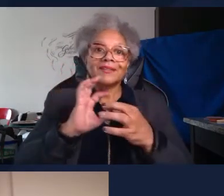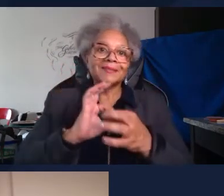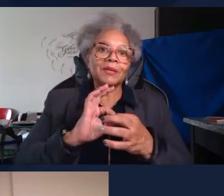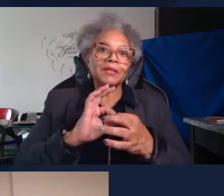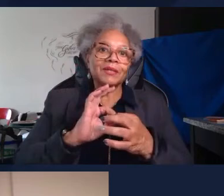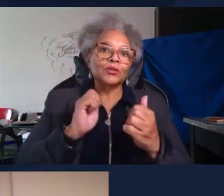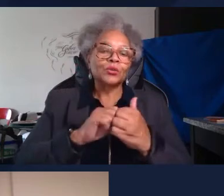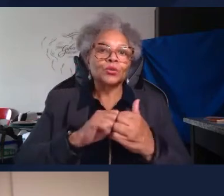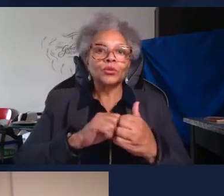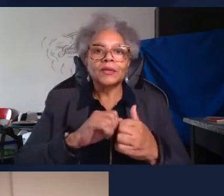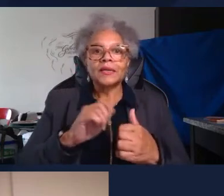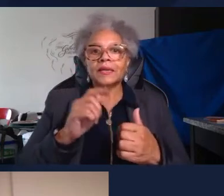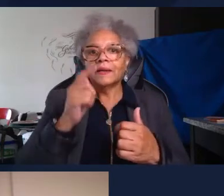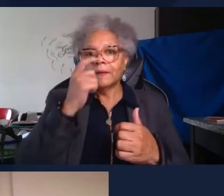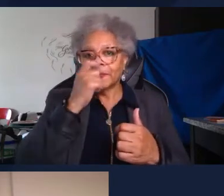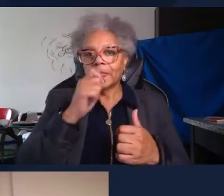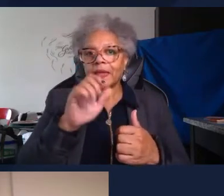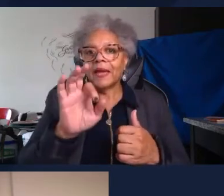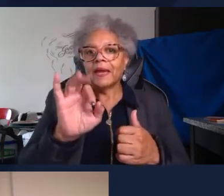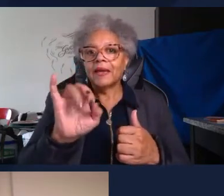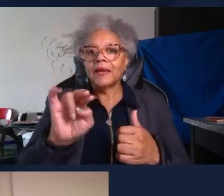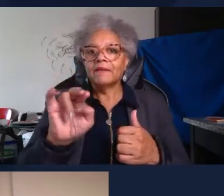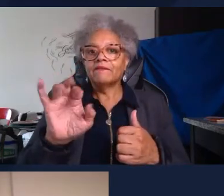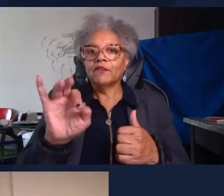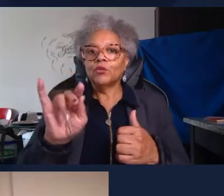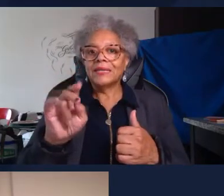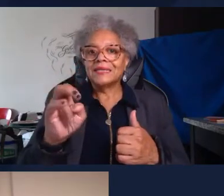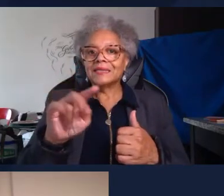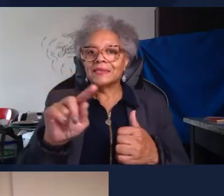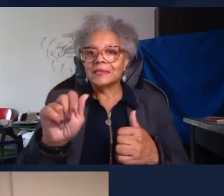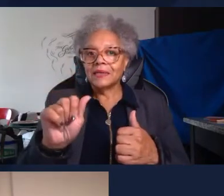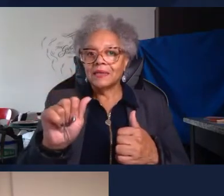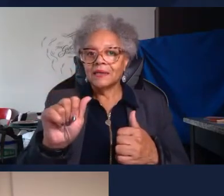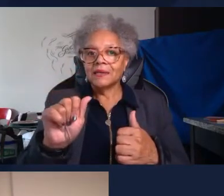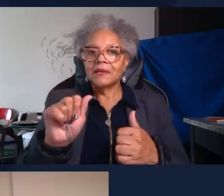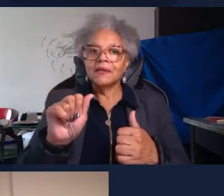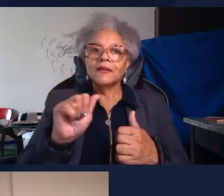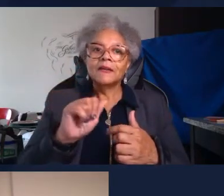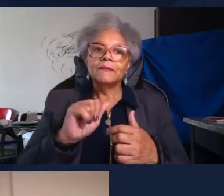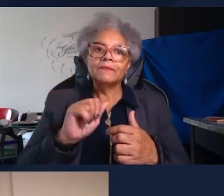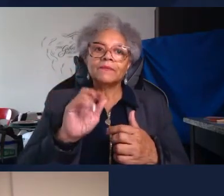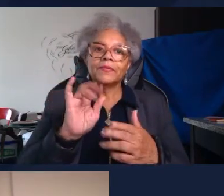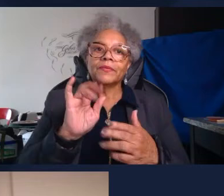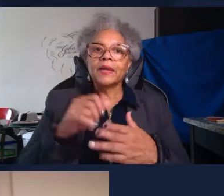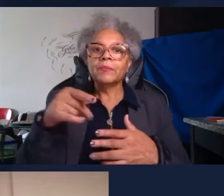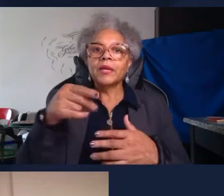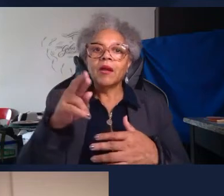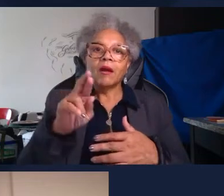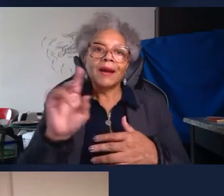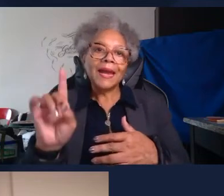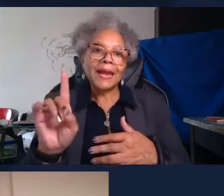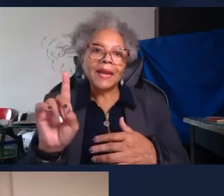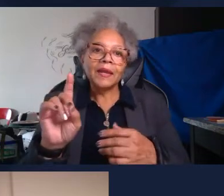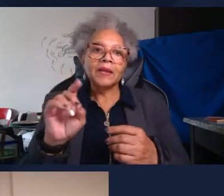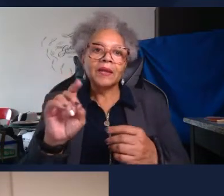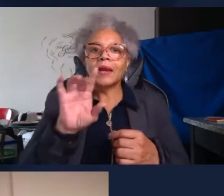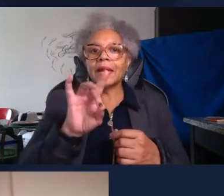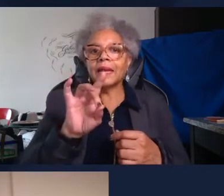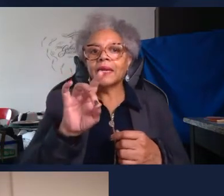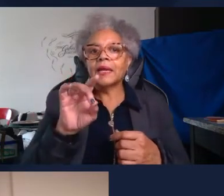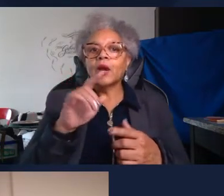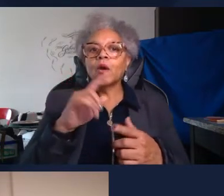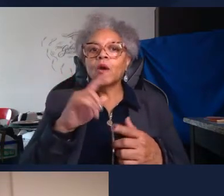influenza species like either influenza the PR8 or X31 where the